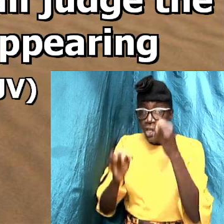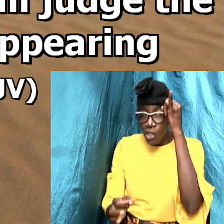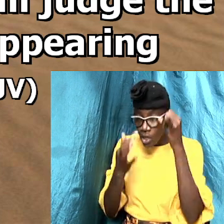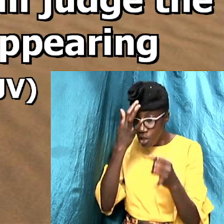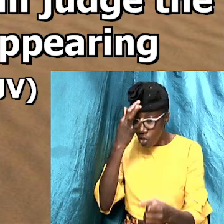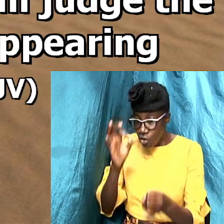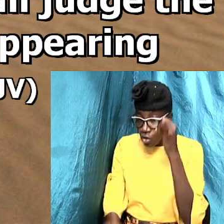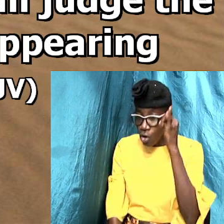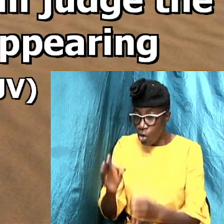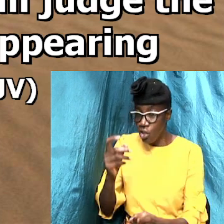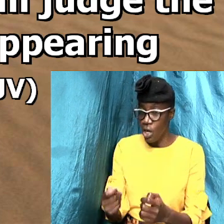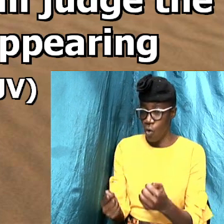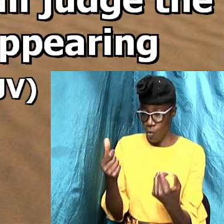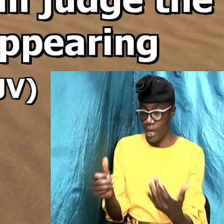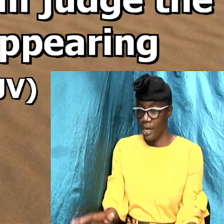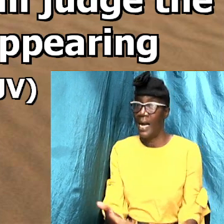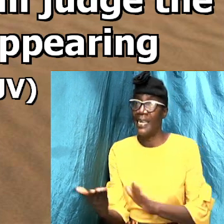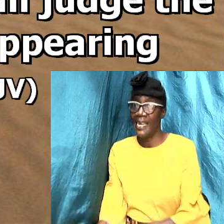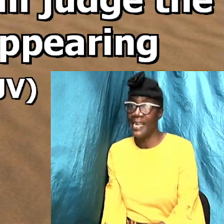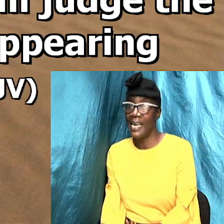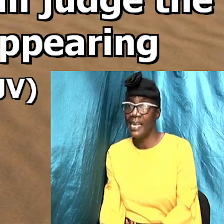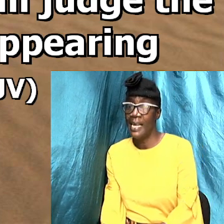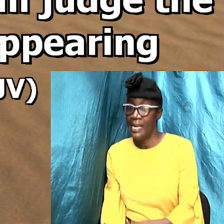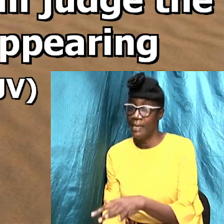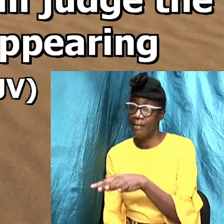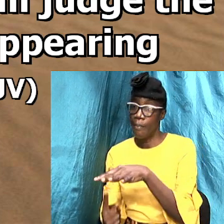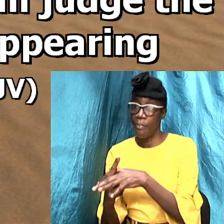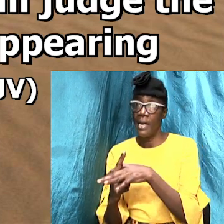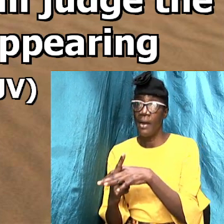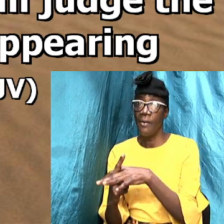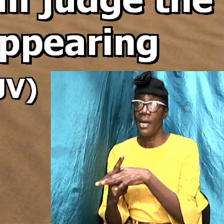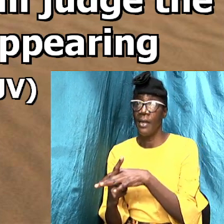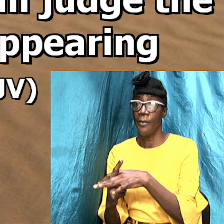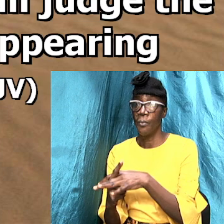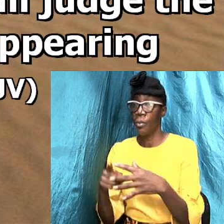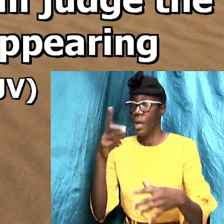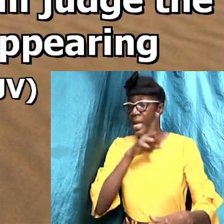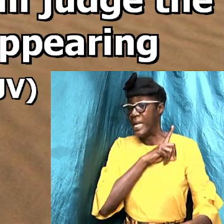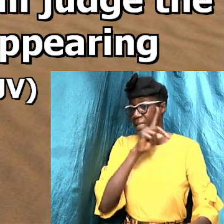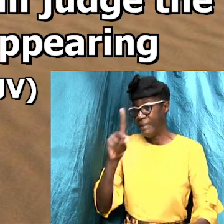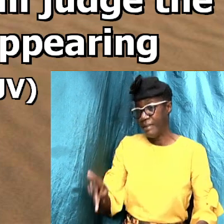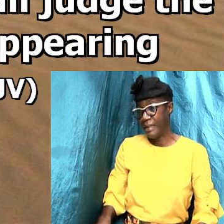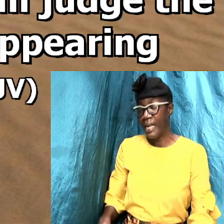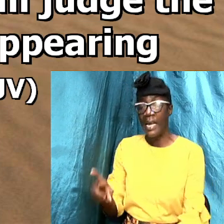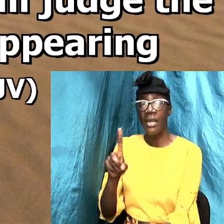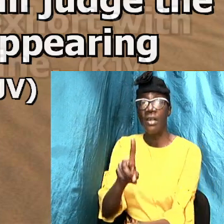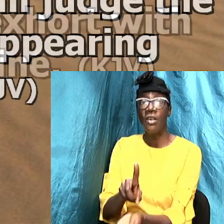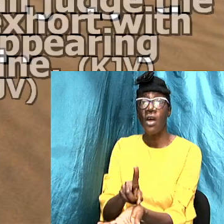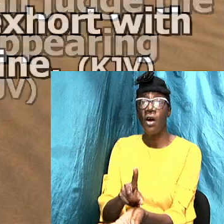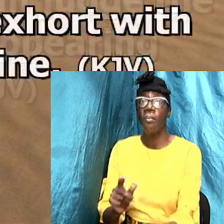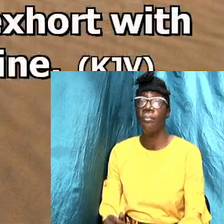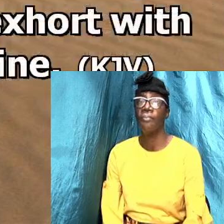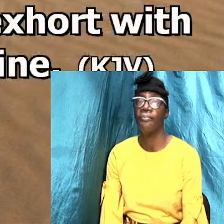and the dead at his appearing and his kingdom.